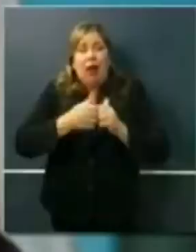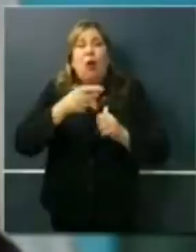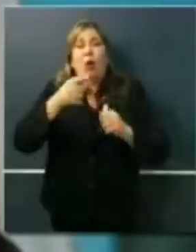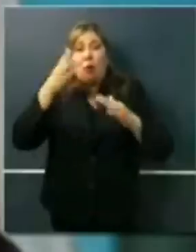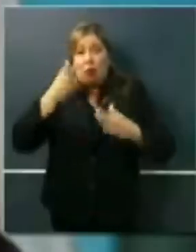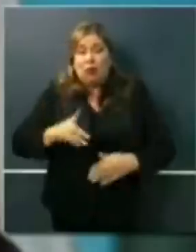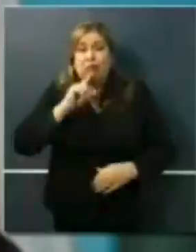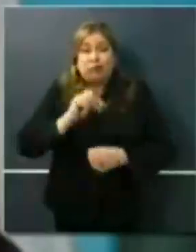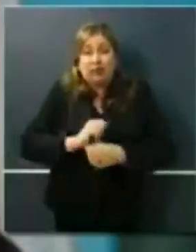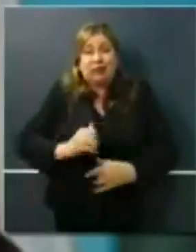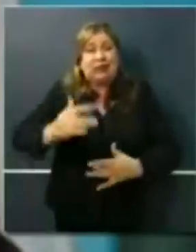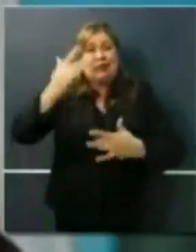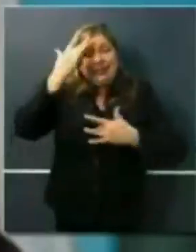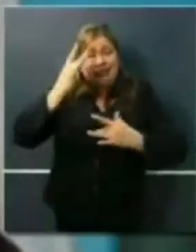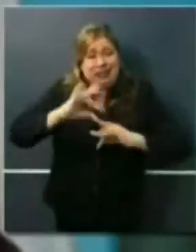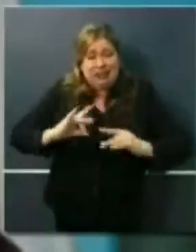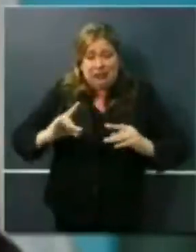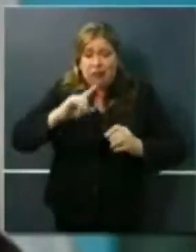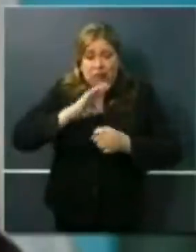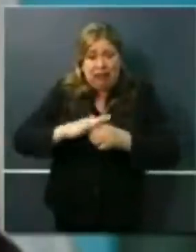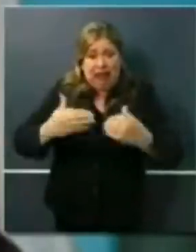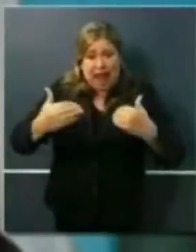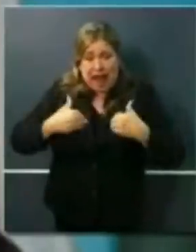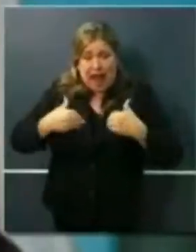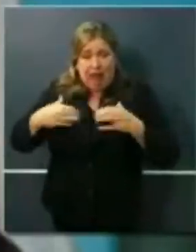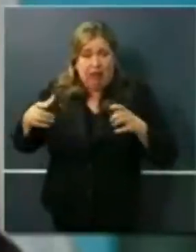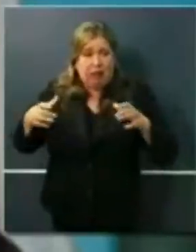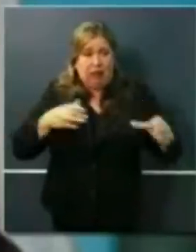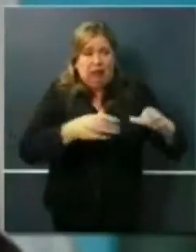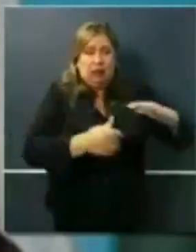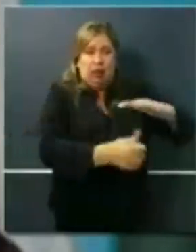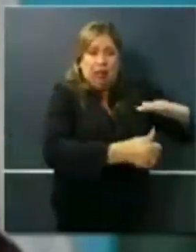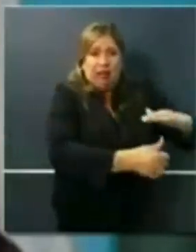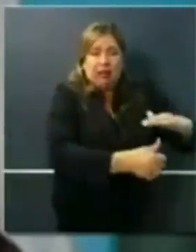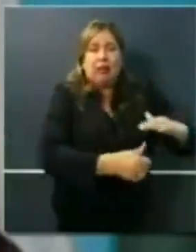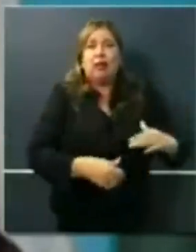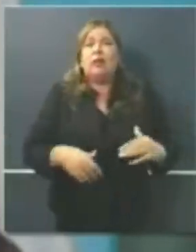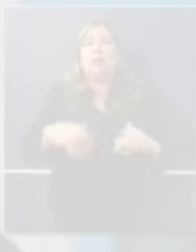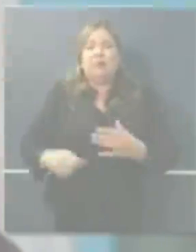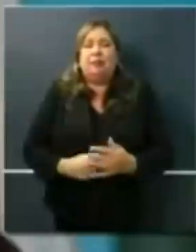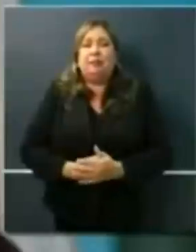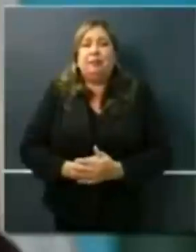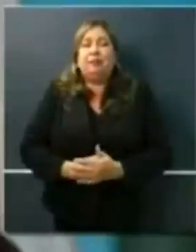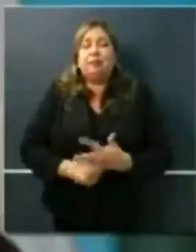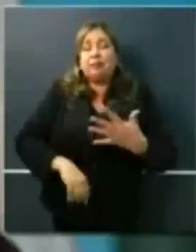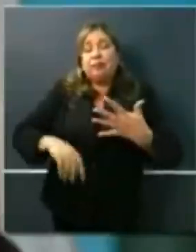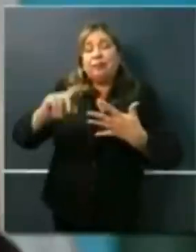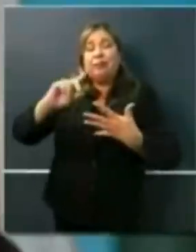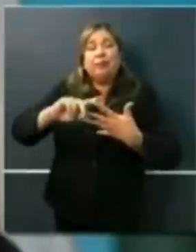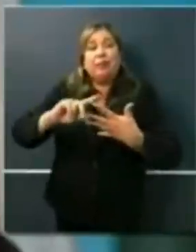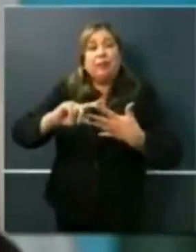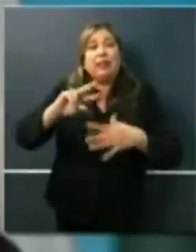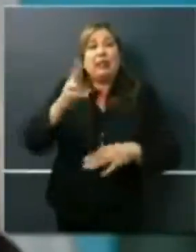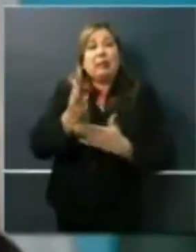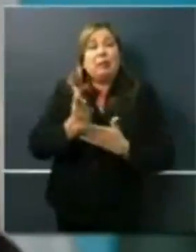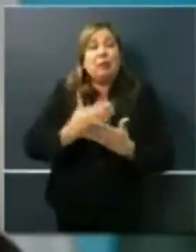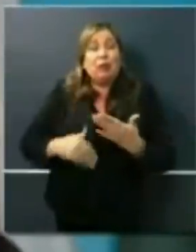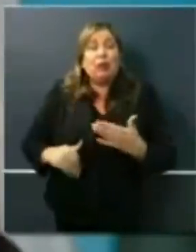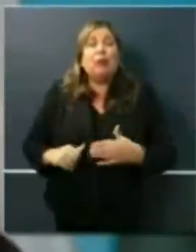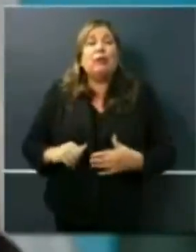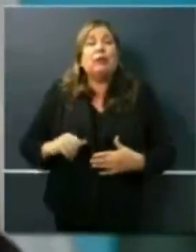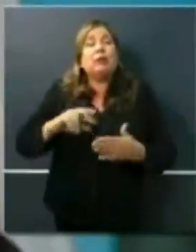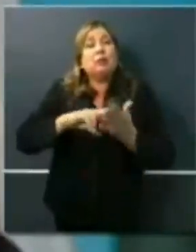individuals using technology and using a workforce that needs to be trained. The second phase is